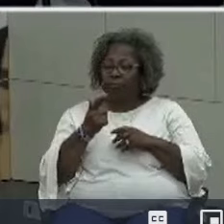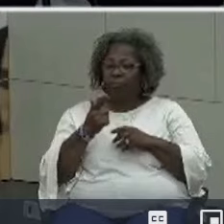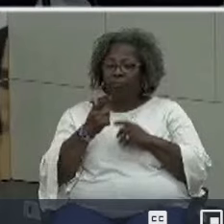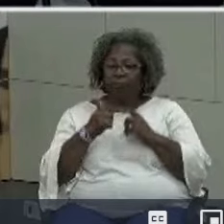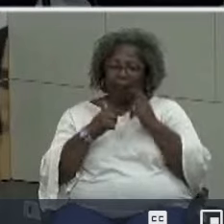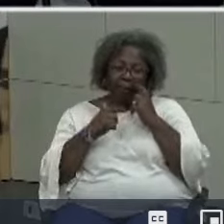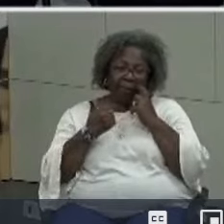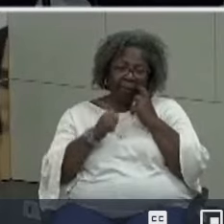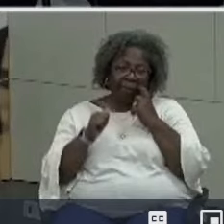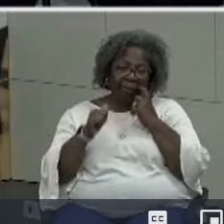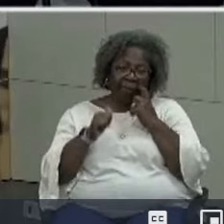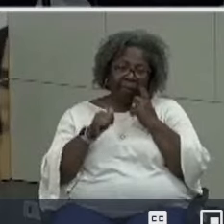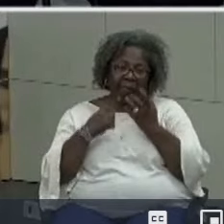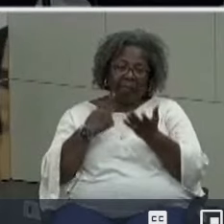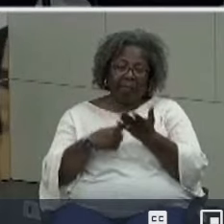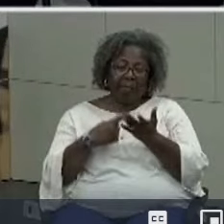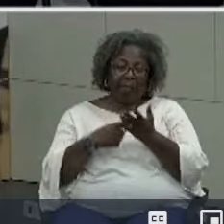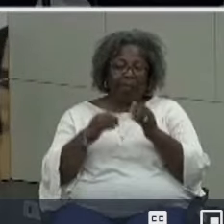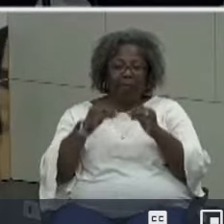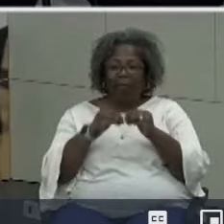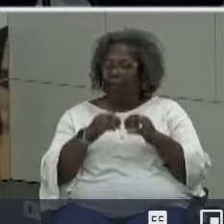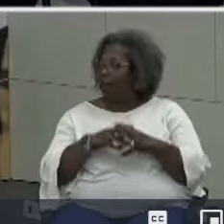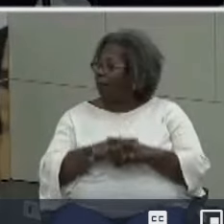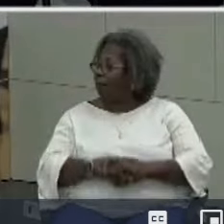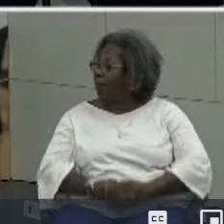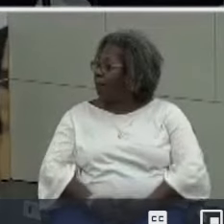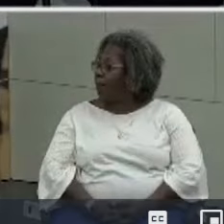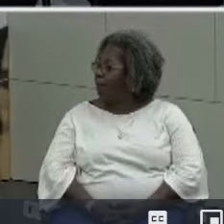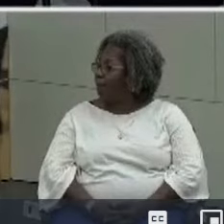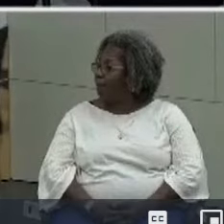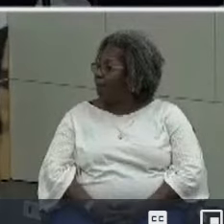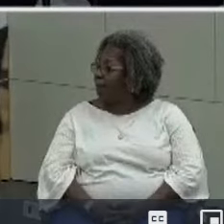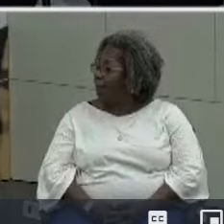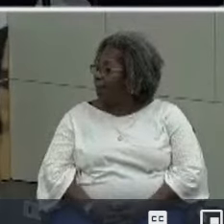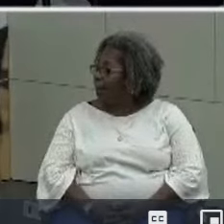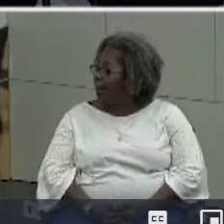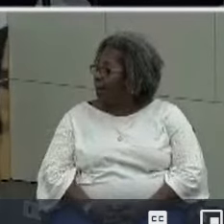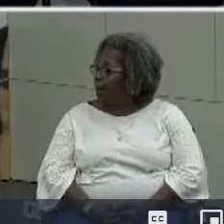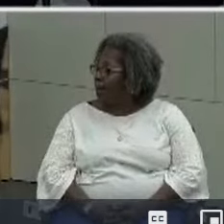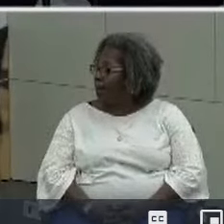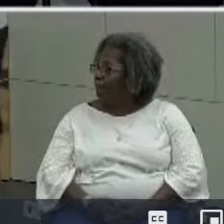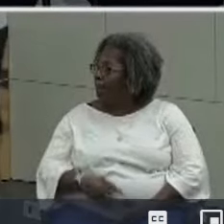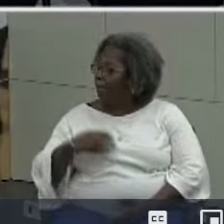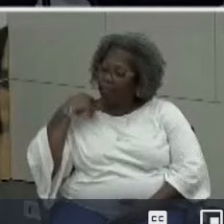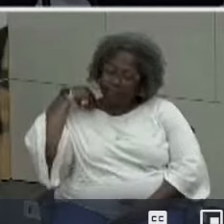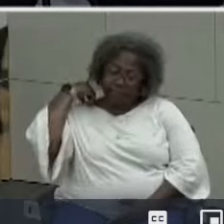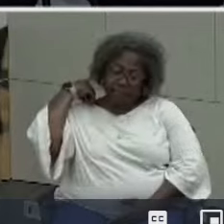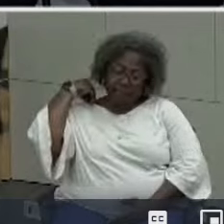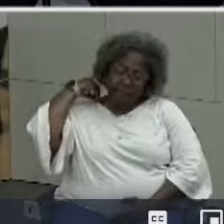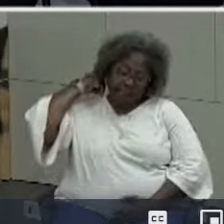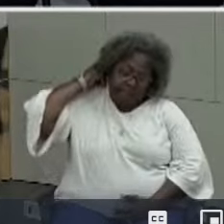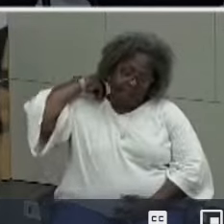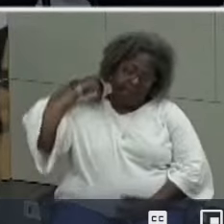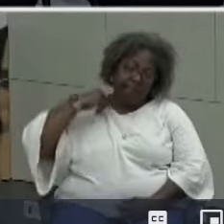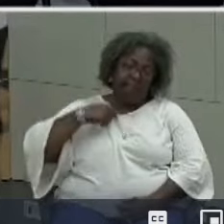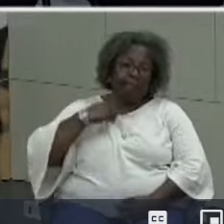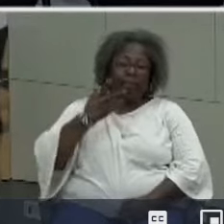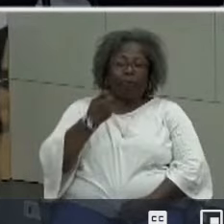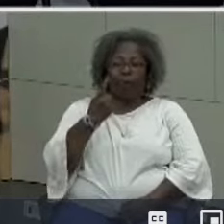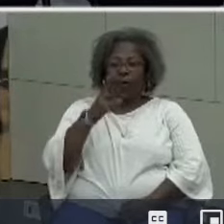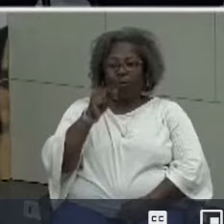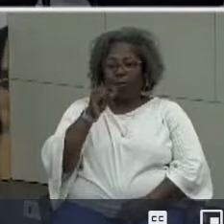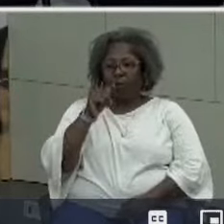any further discussion oh yes sir just one note uh